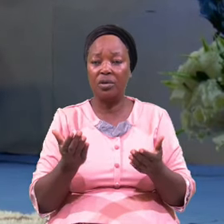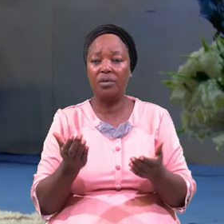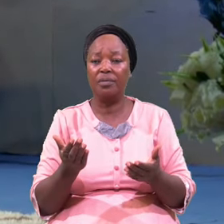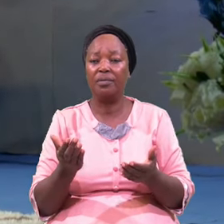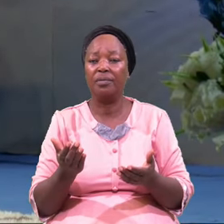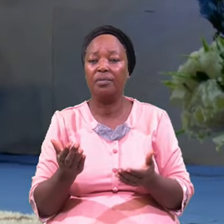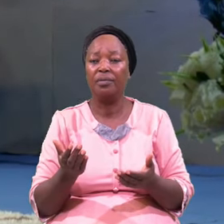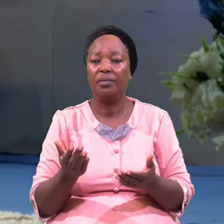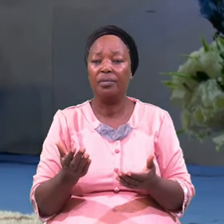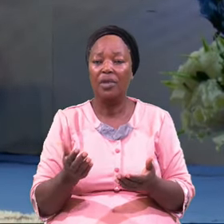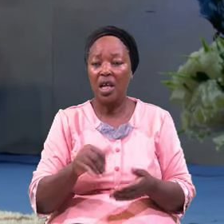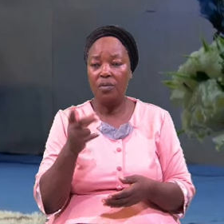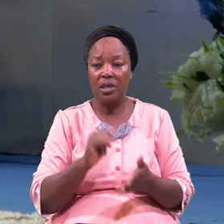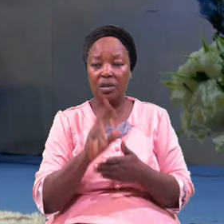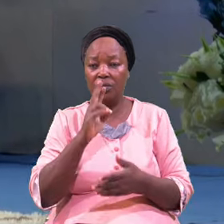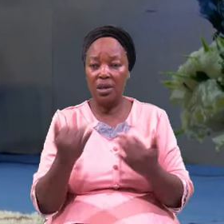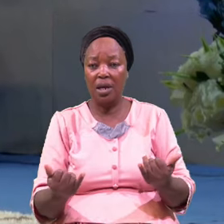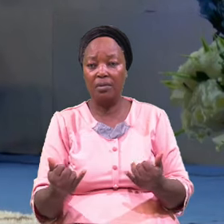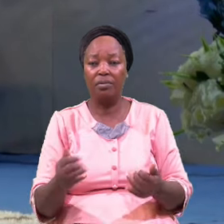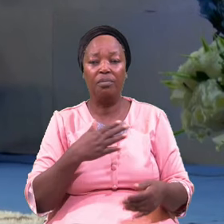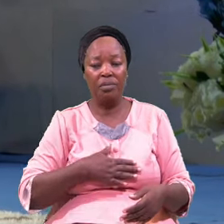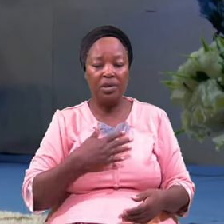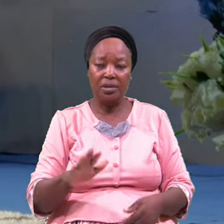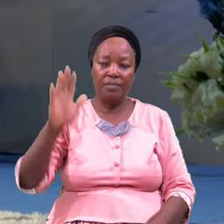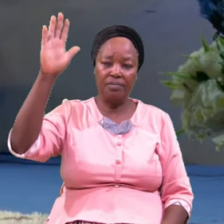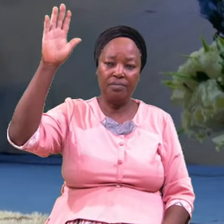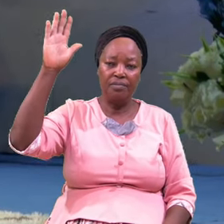Wherever You Are Please Raise Up Your Hand